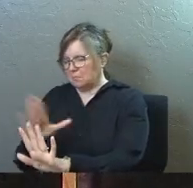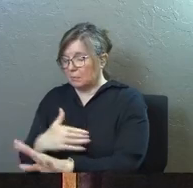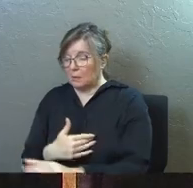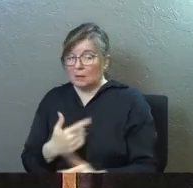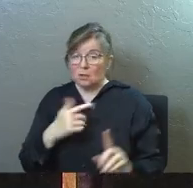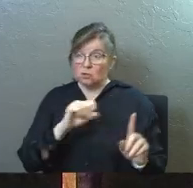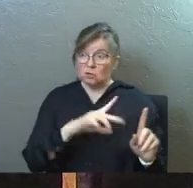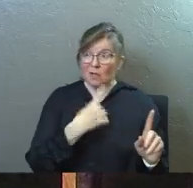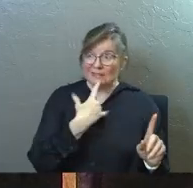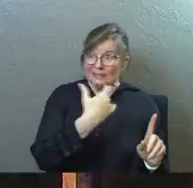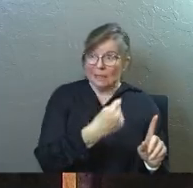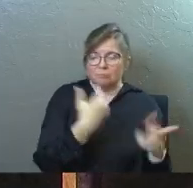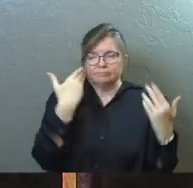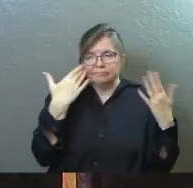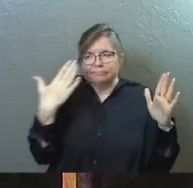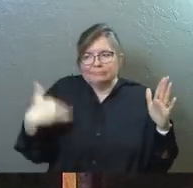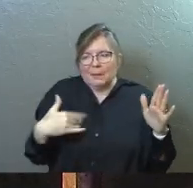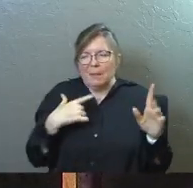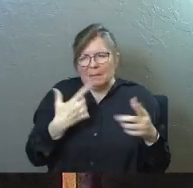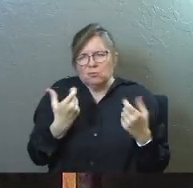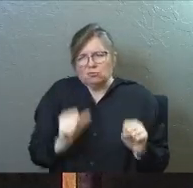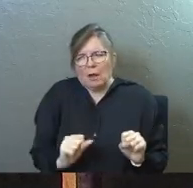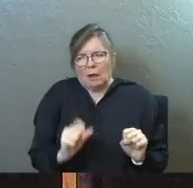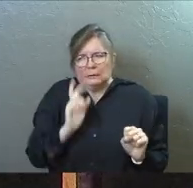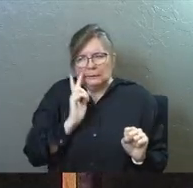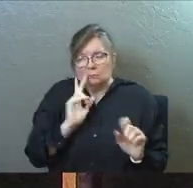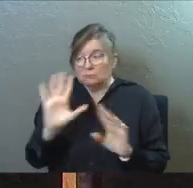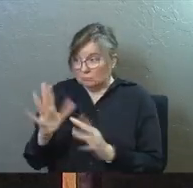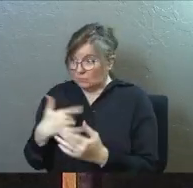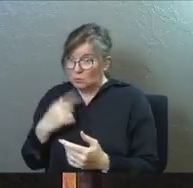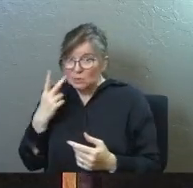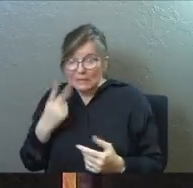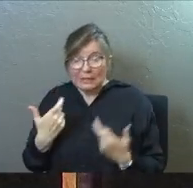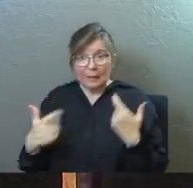but I'm going. Do you see the magnitude of his decision?